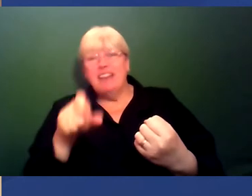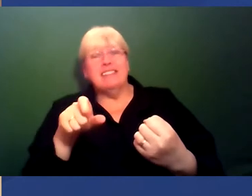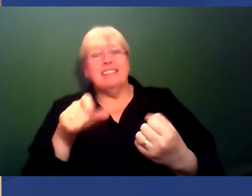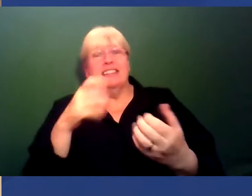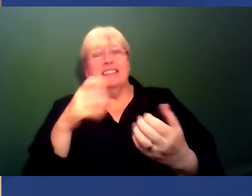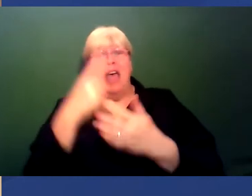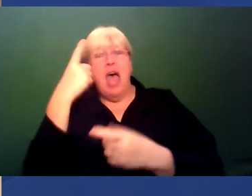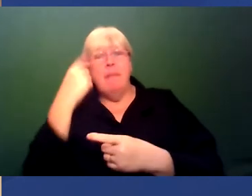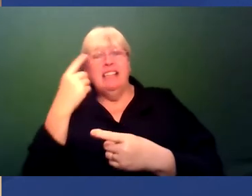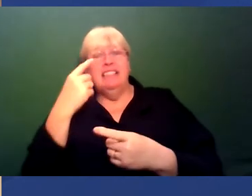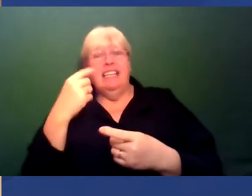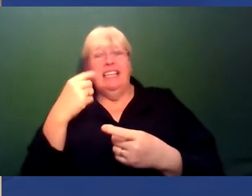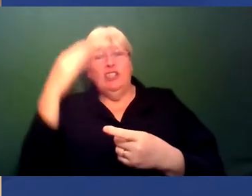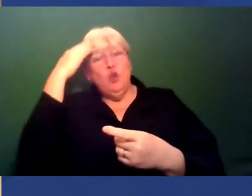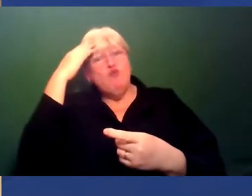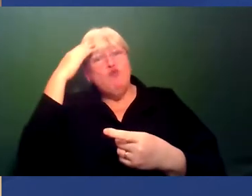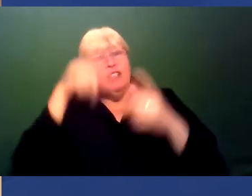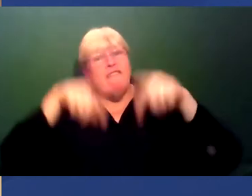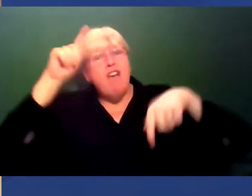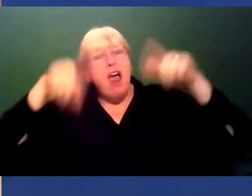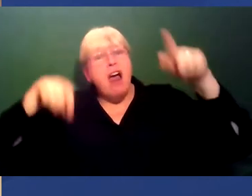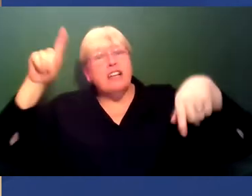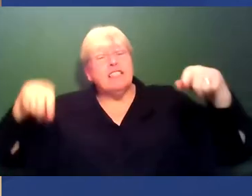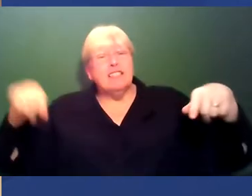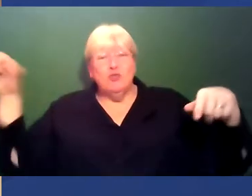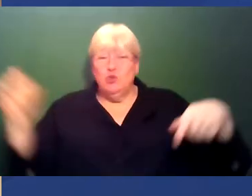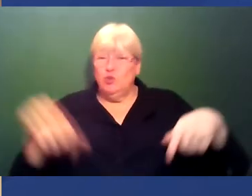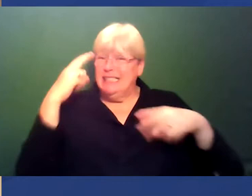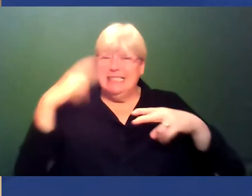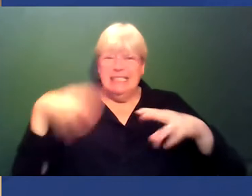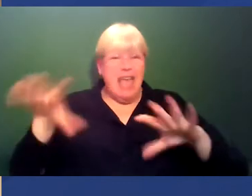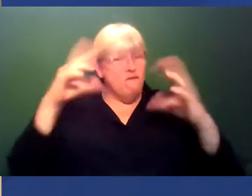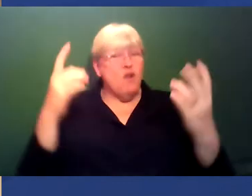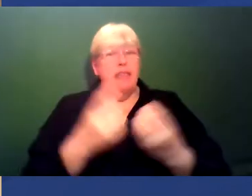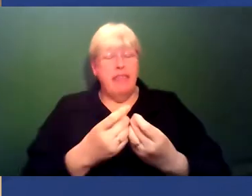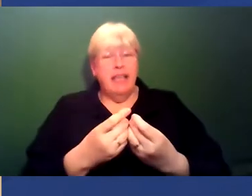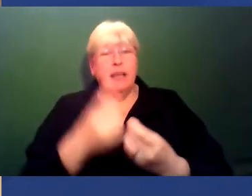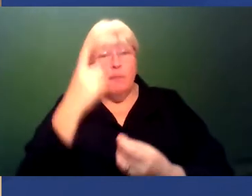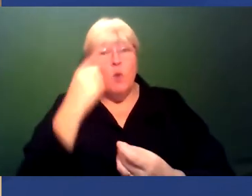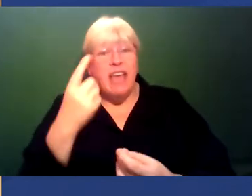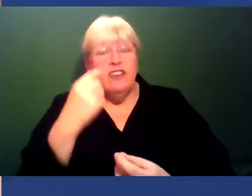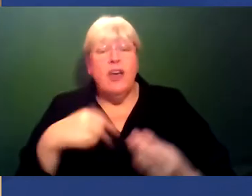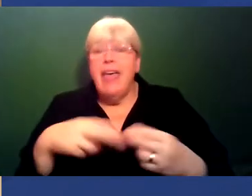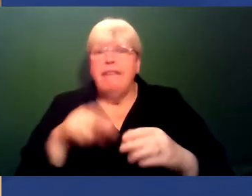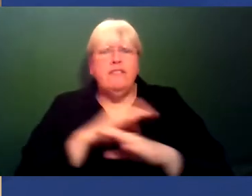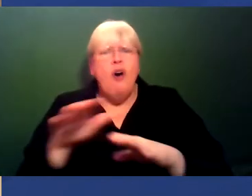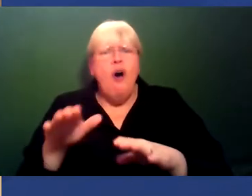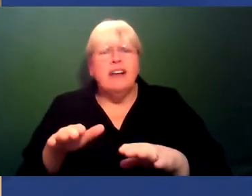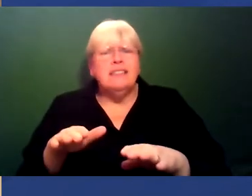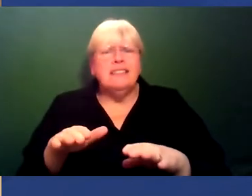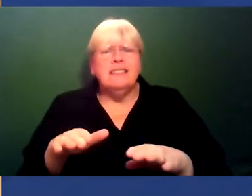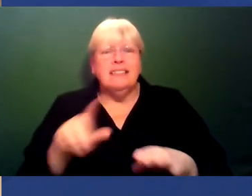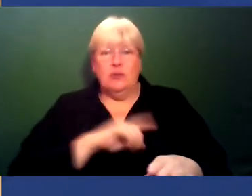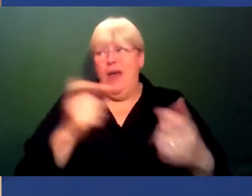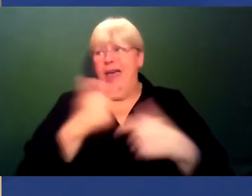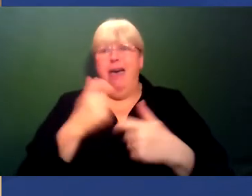are neurodiverse, you should be seeing all of those things. Because if you don't, and which is why I laugh,